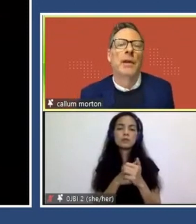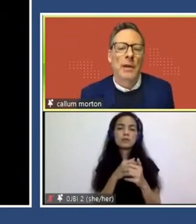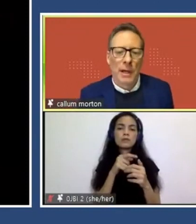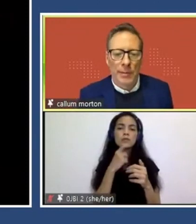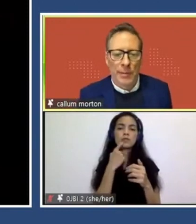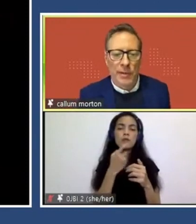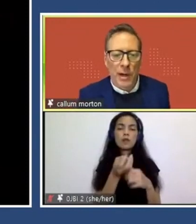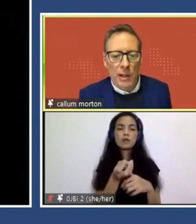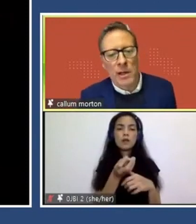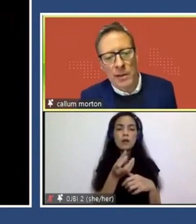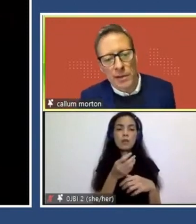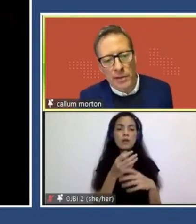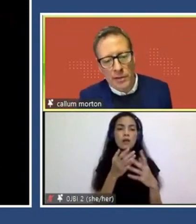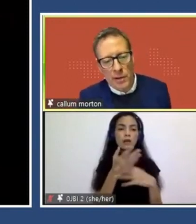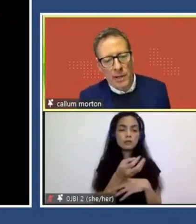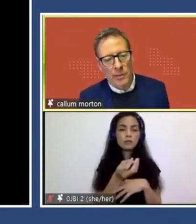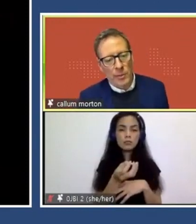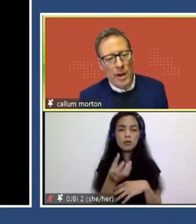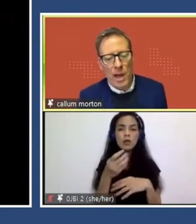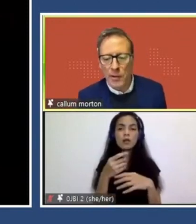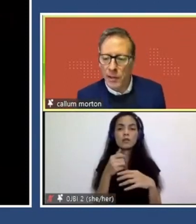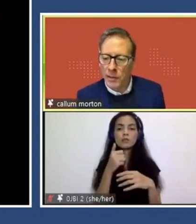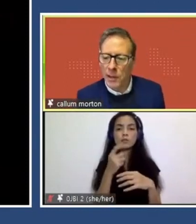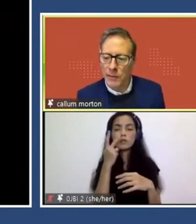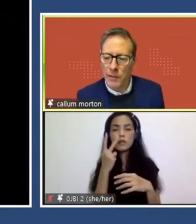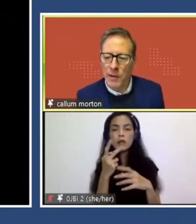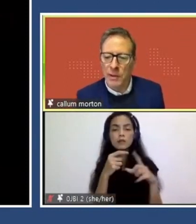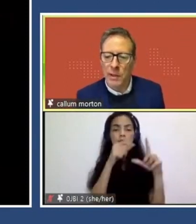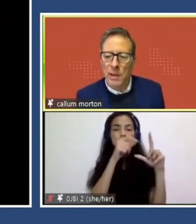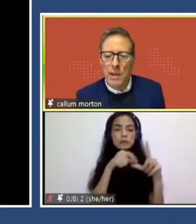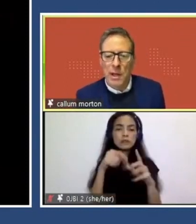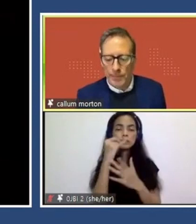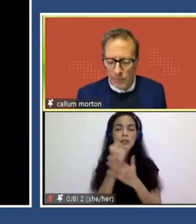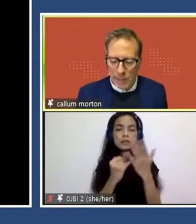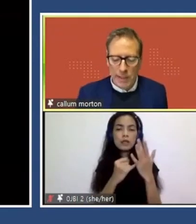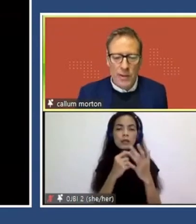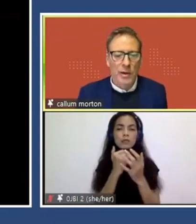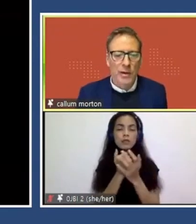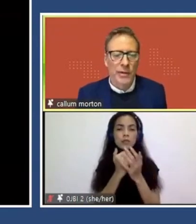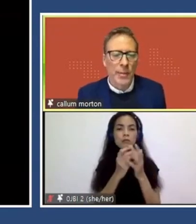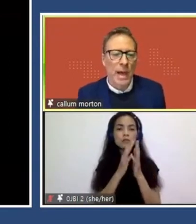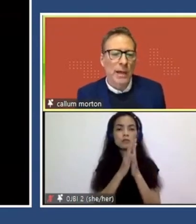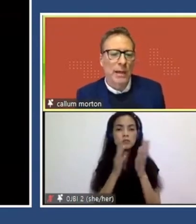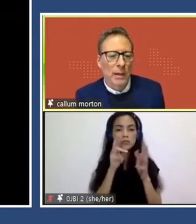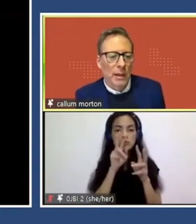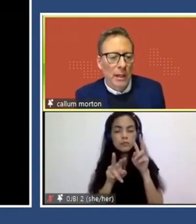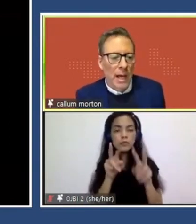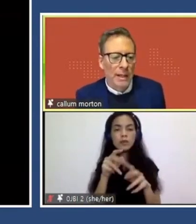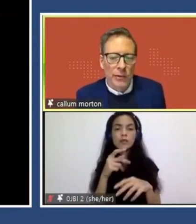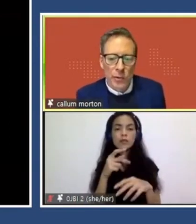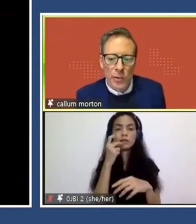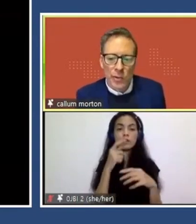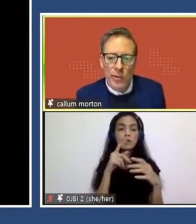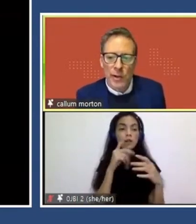kind of, um, stylized design or Bauhausian kind of design. Um, and then the shelves at the back,